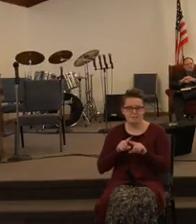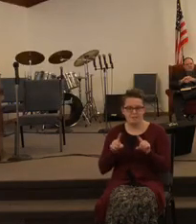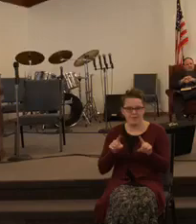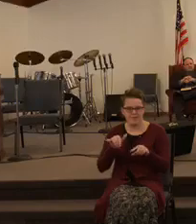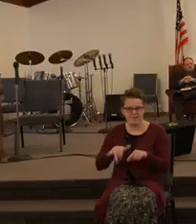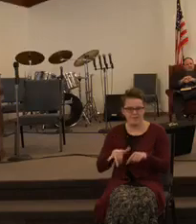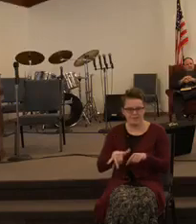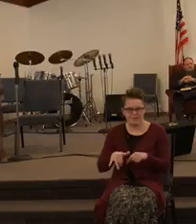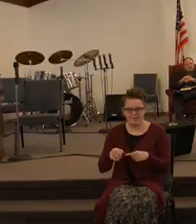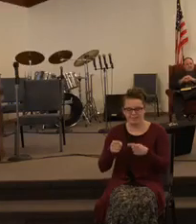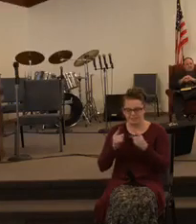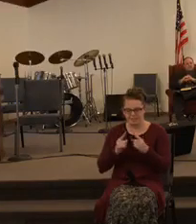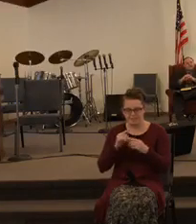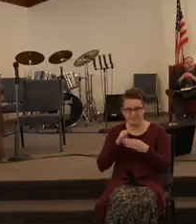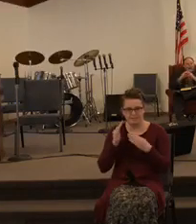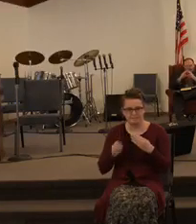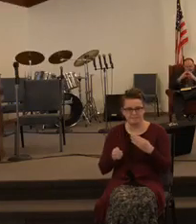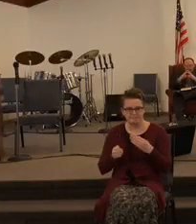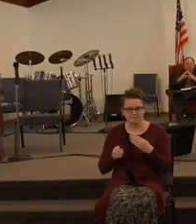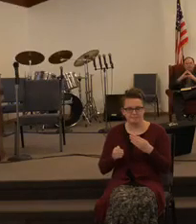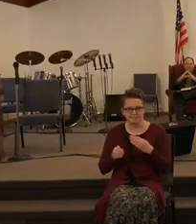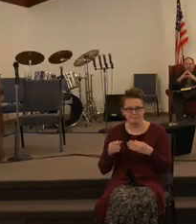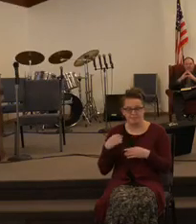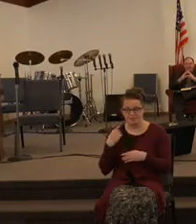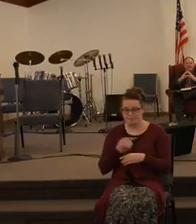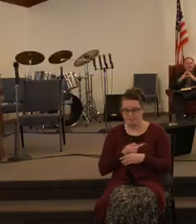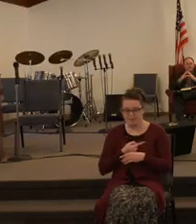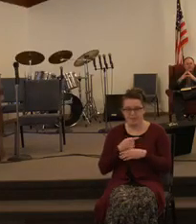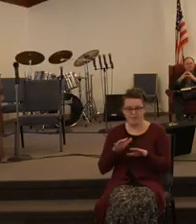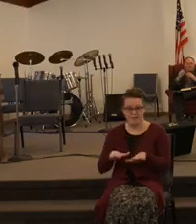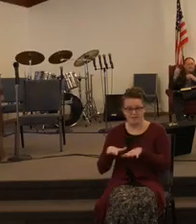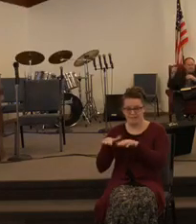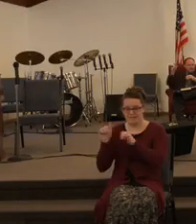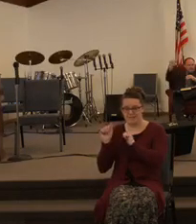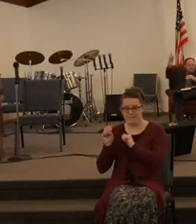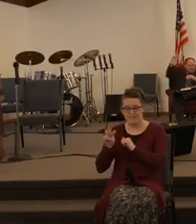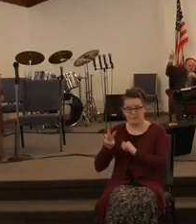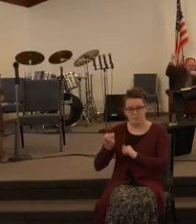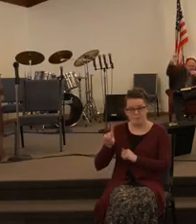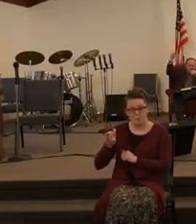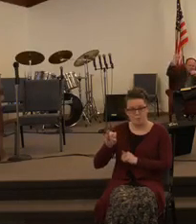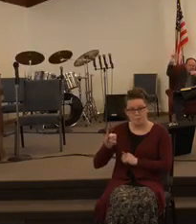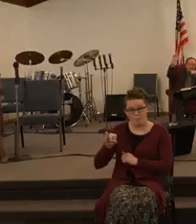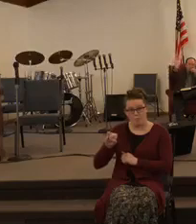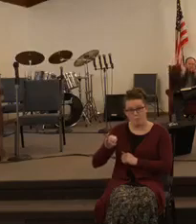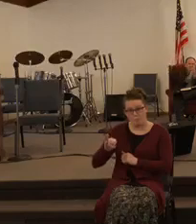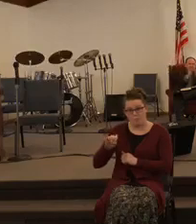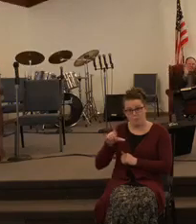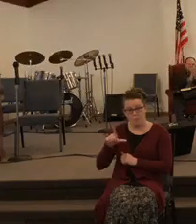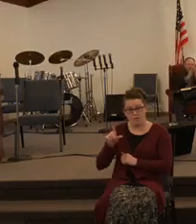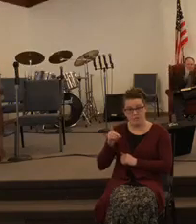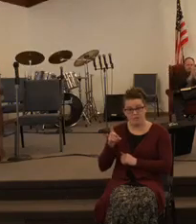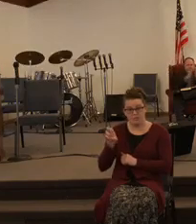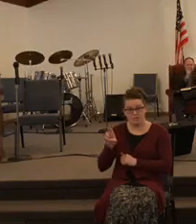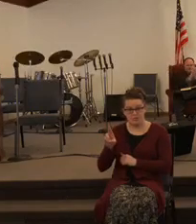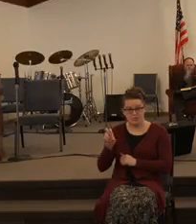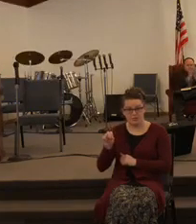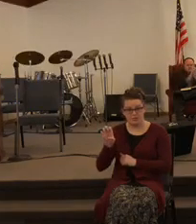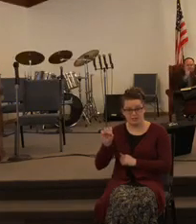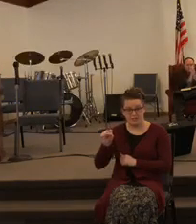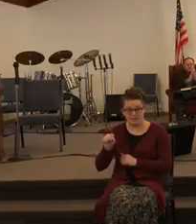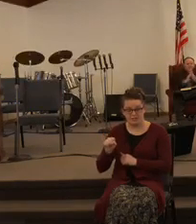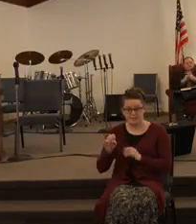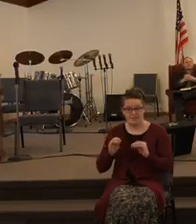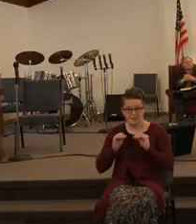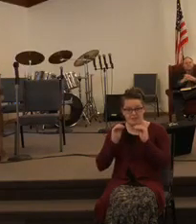This thing is coming to a conclusion. We are leaving the wilderness behind us and we're going to move forward. Can I